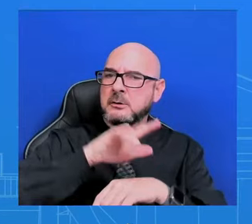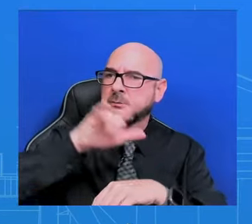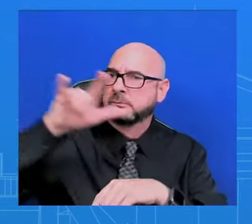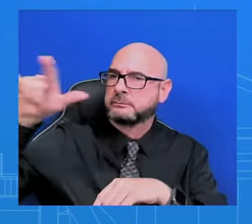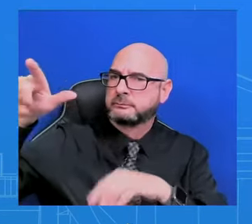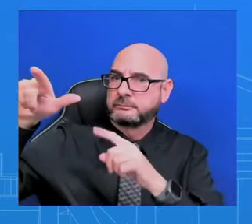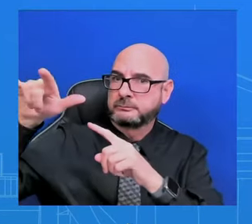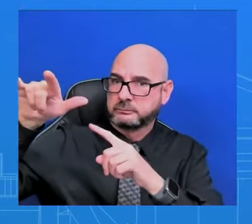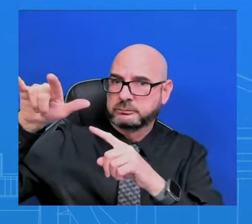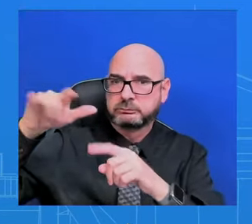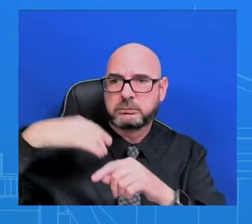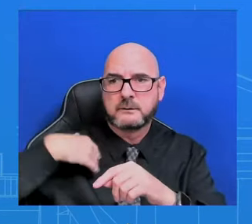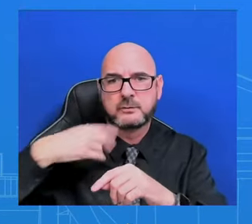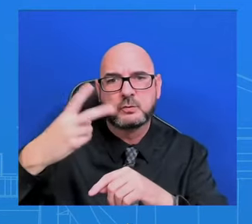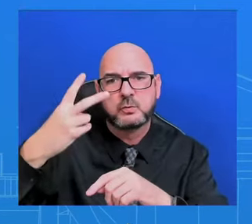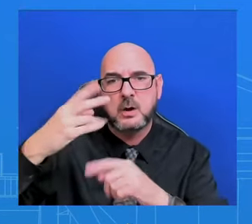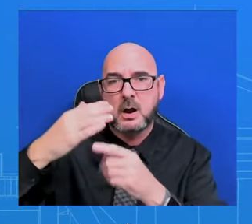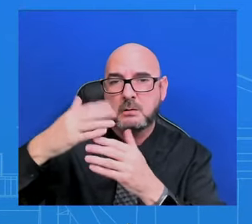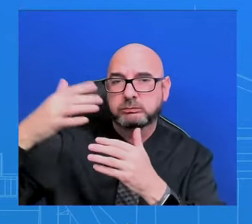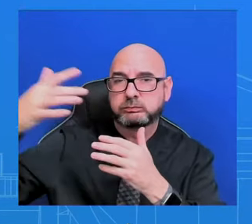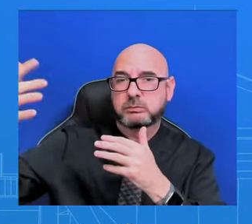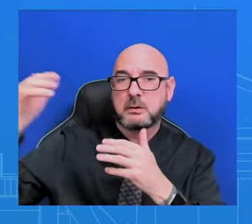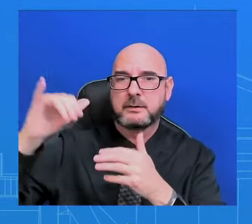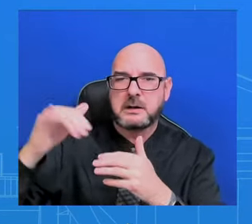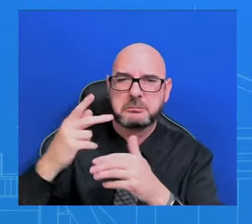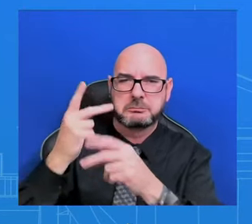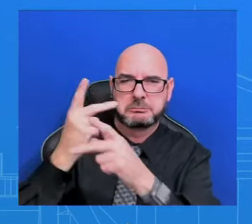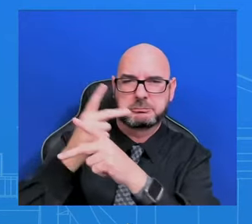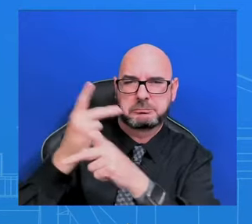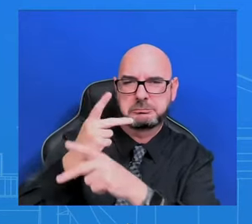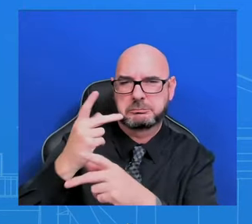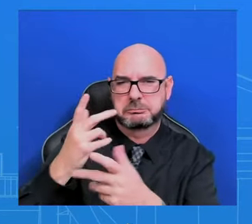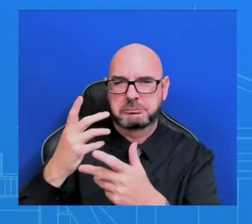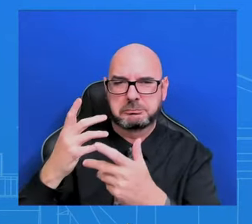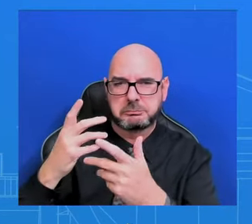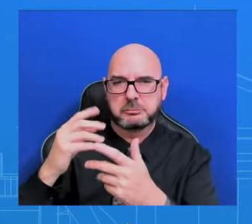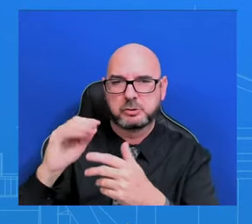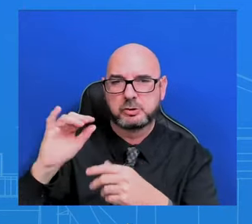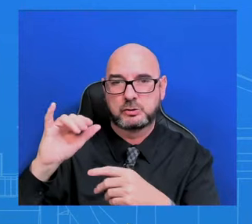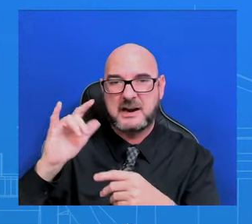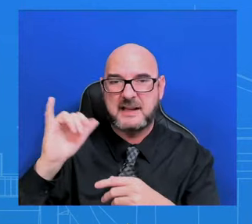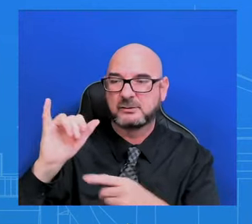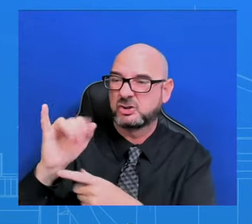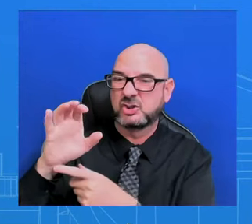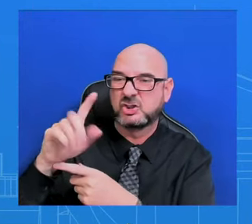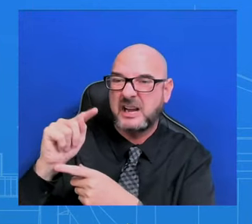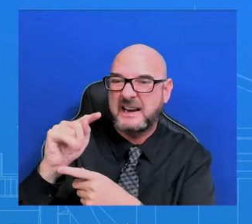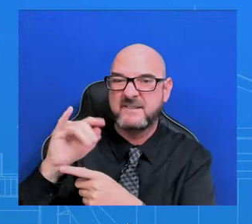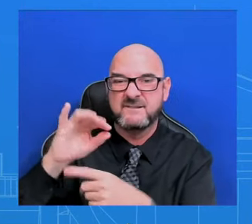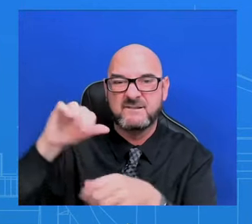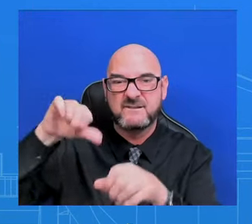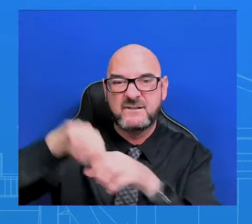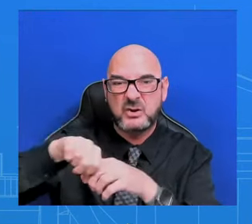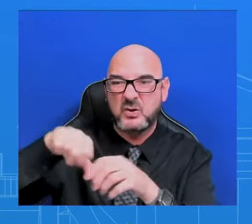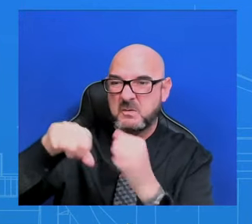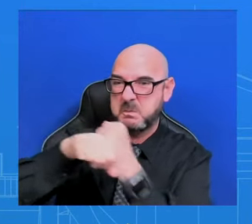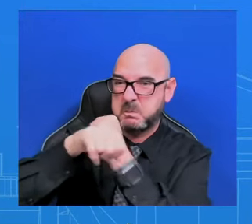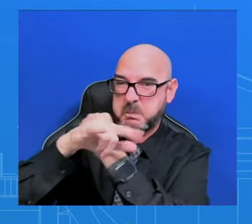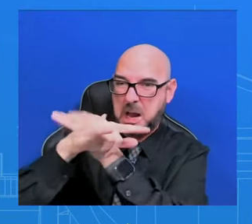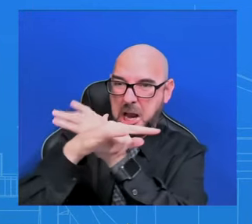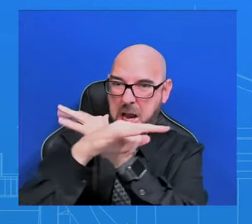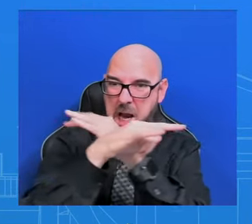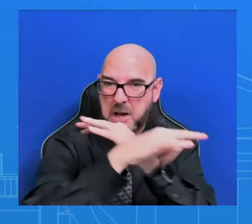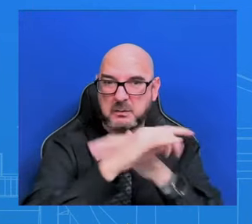using jet fuel, for instance, to fly support to Ukraine or get it into the region for